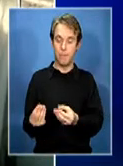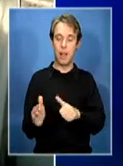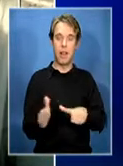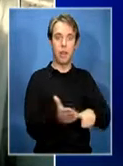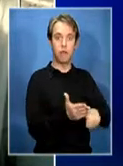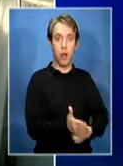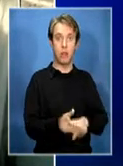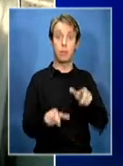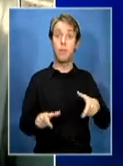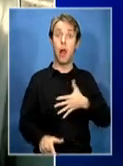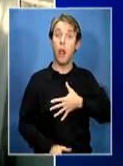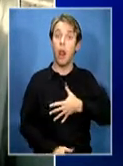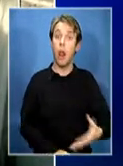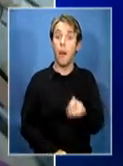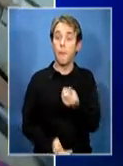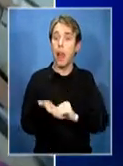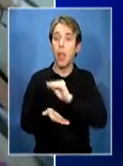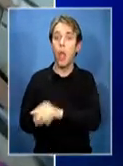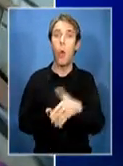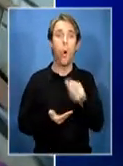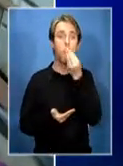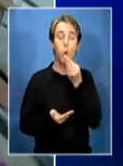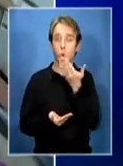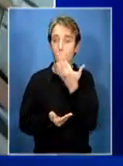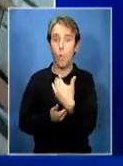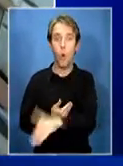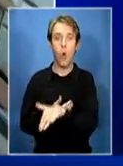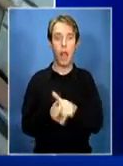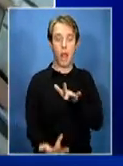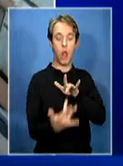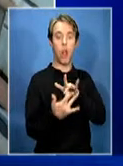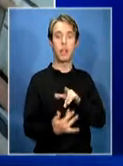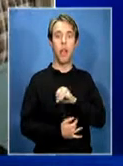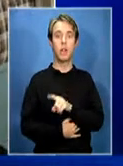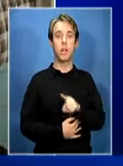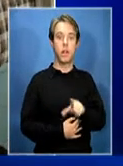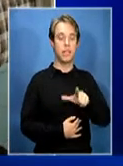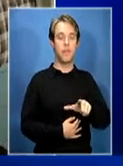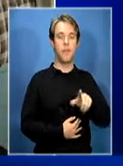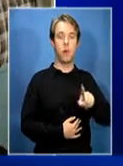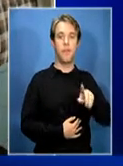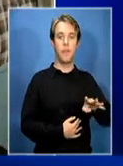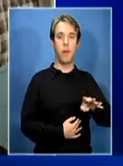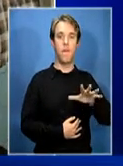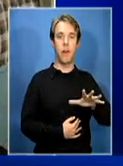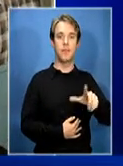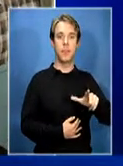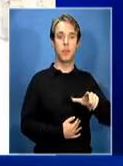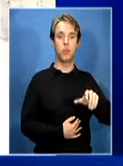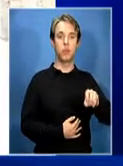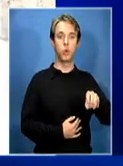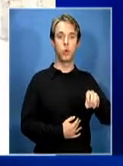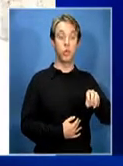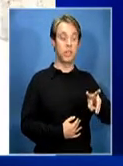clothes and food, please contact SABC's Touching Lives. You can call 011-714-5720